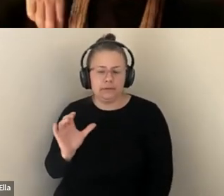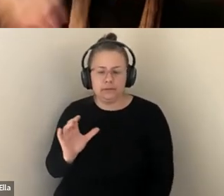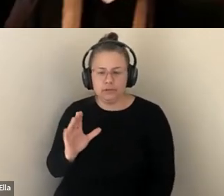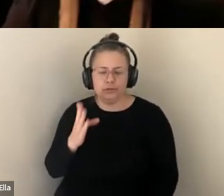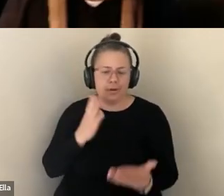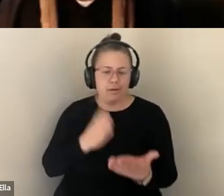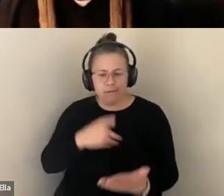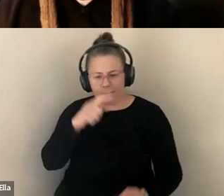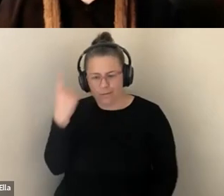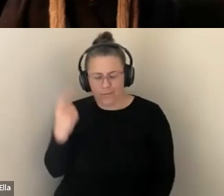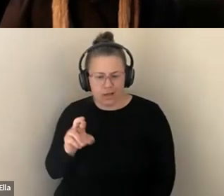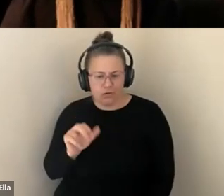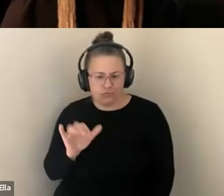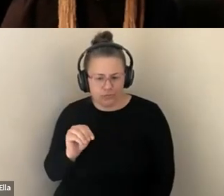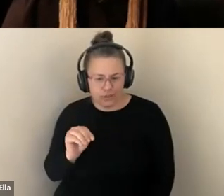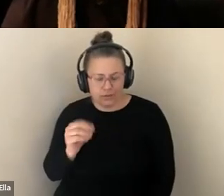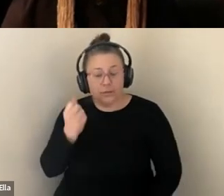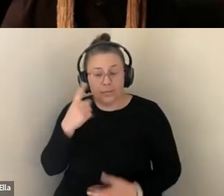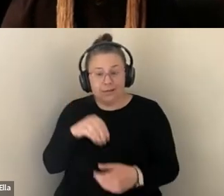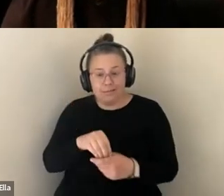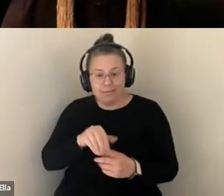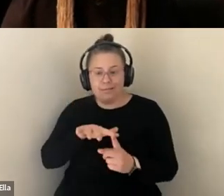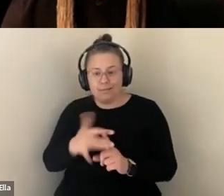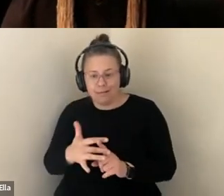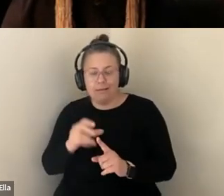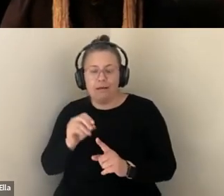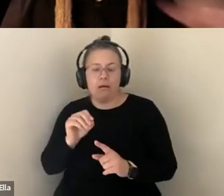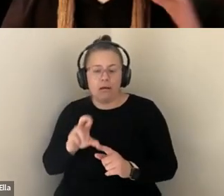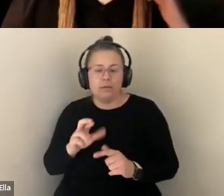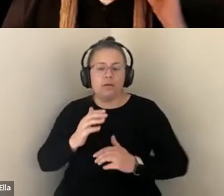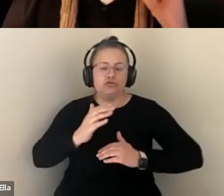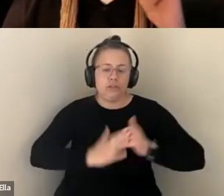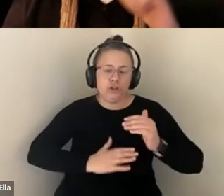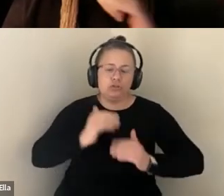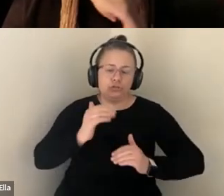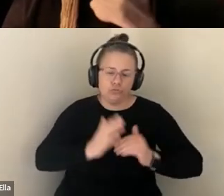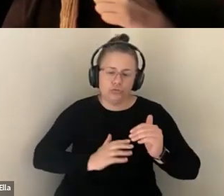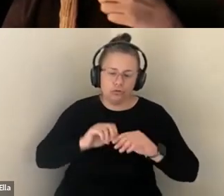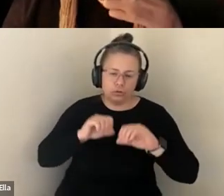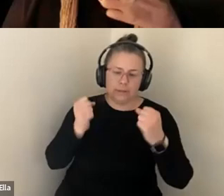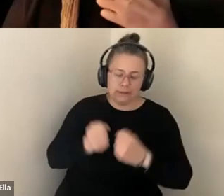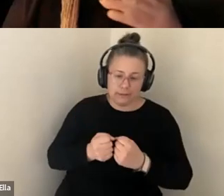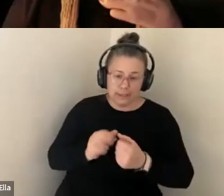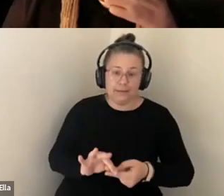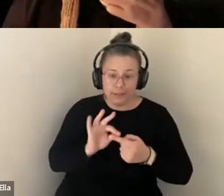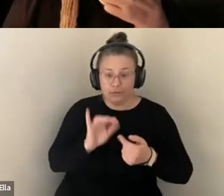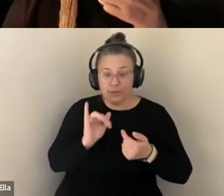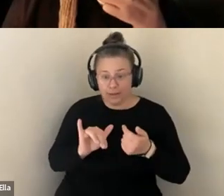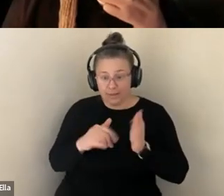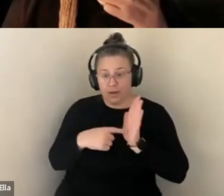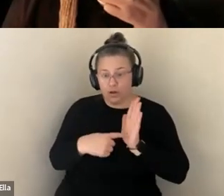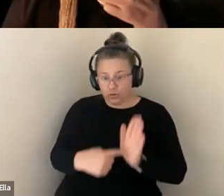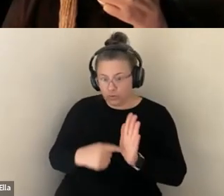HELPS SET THE STAGE FOR THE RISE OF AMERICA'S OWN PARTICULAR VERSION OF EUGENICS WITH ITS OWN FORMS OF